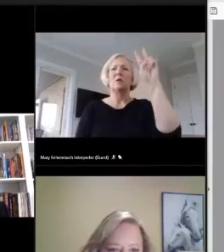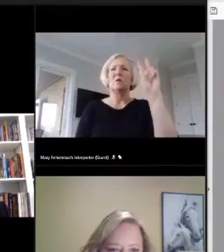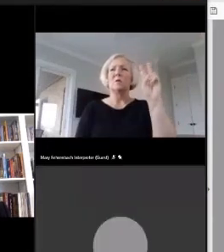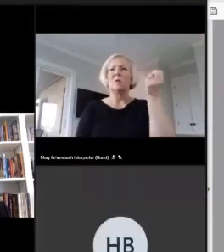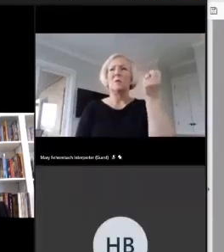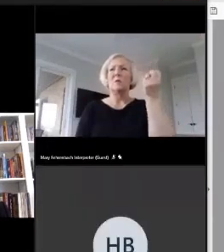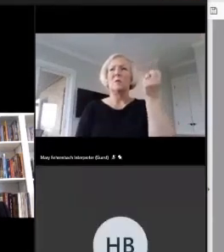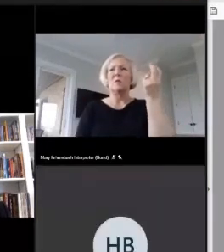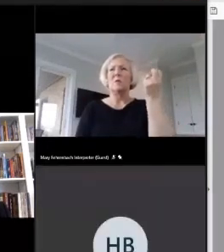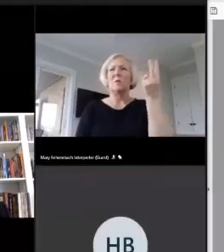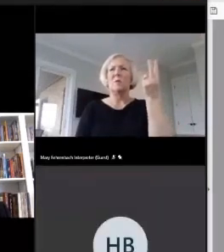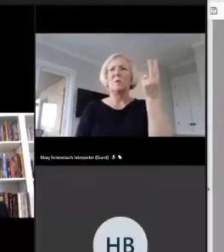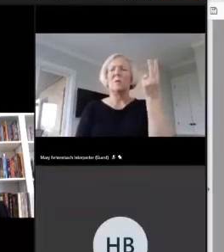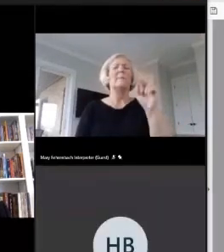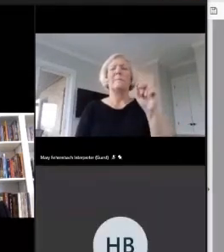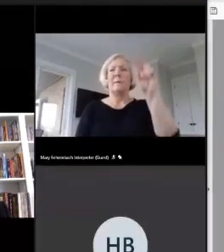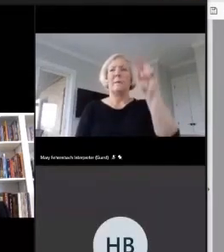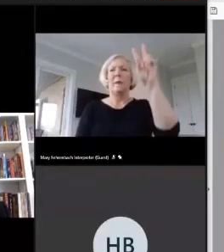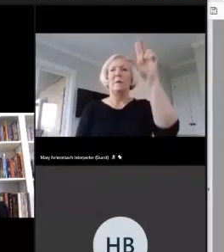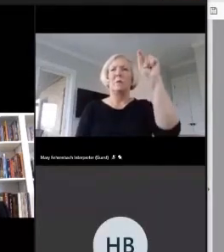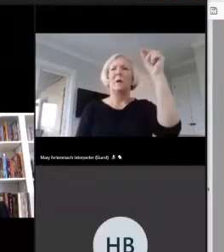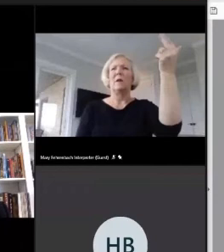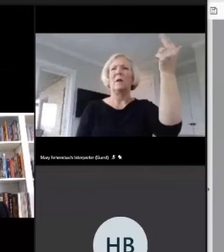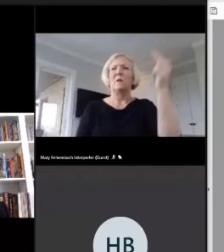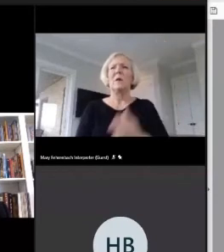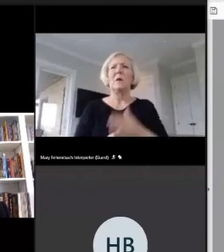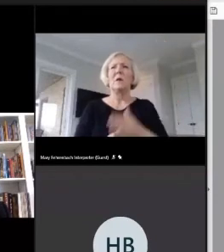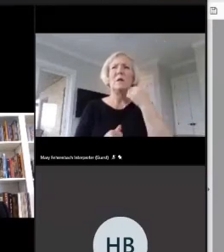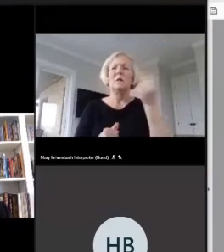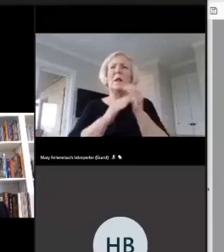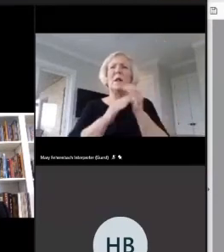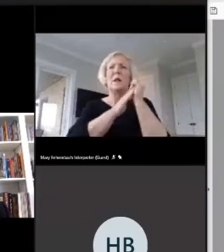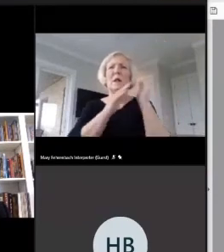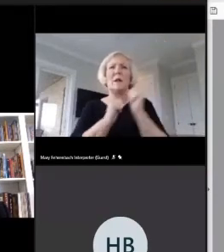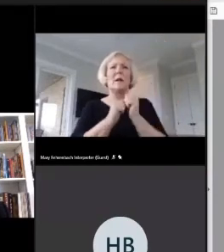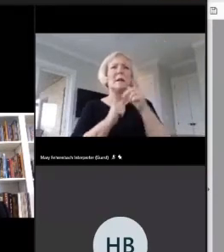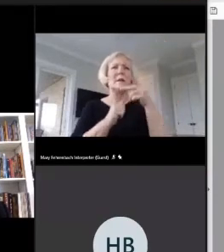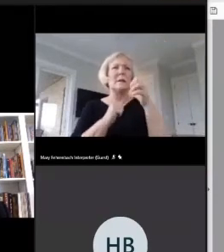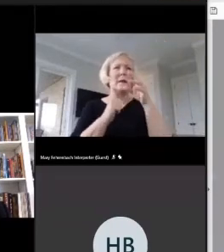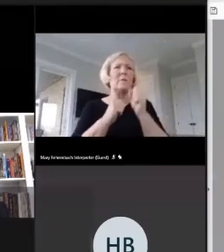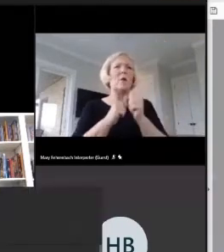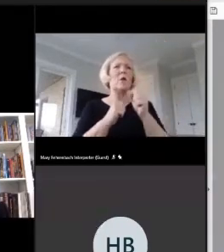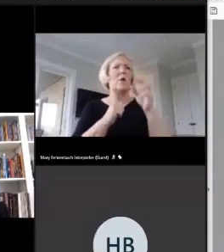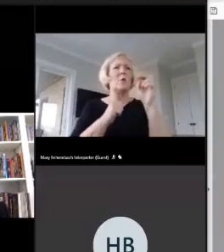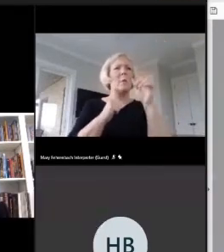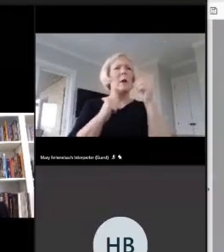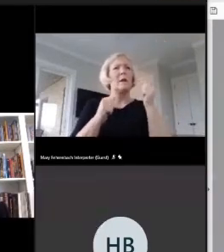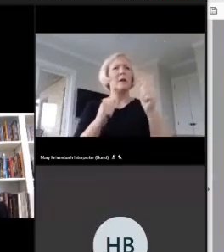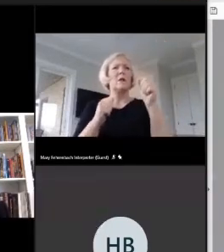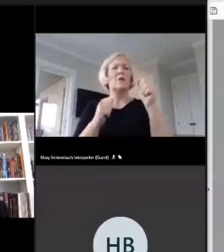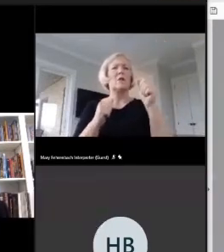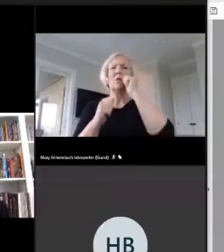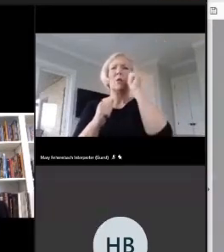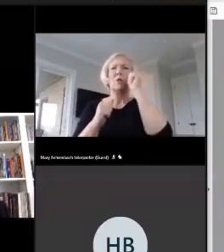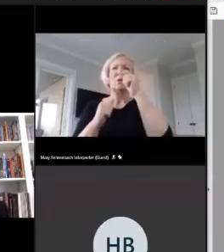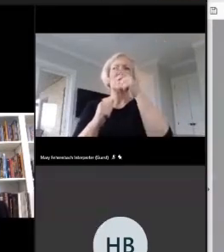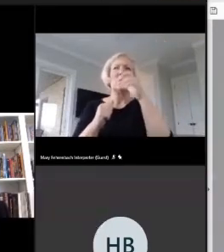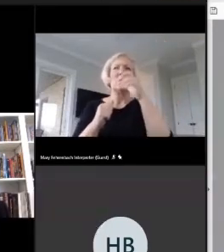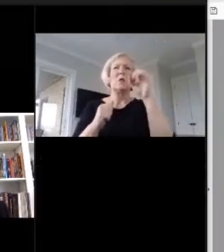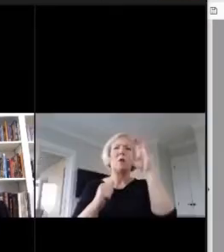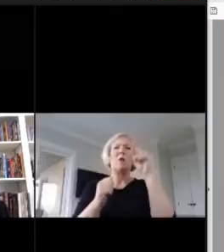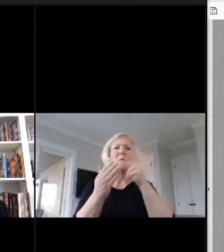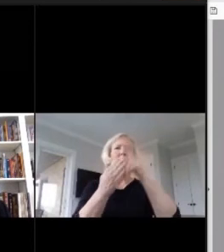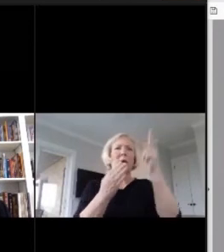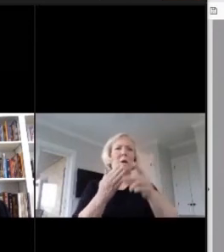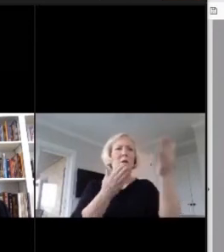-based professional roles, including leading and piloting STEAM, robotics, and Girls Who Code programs, serving as a national